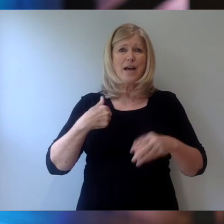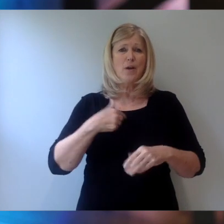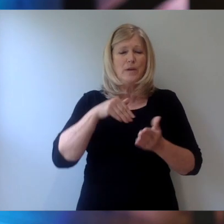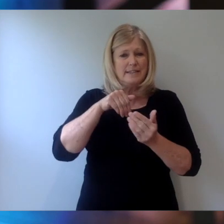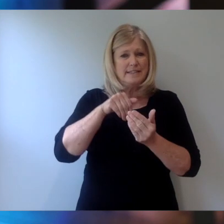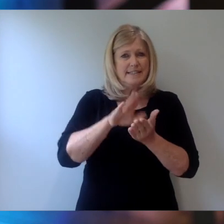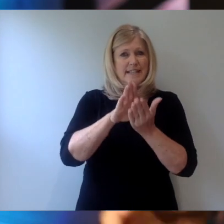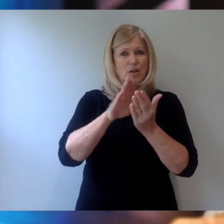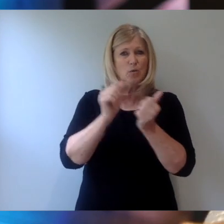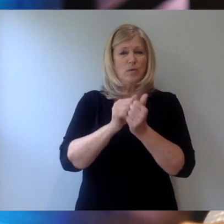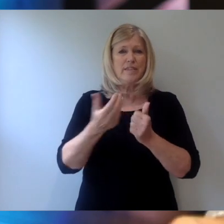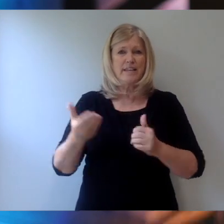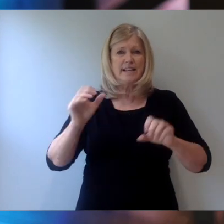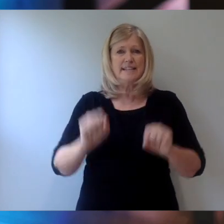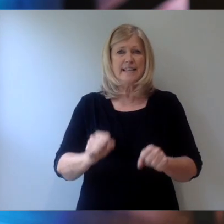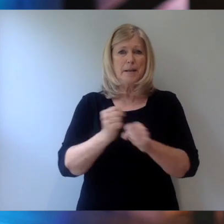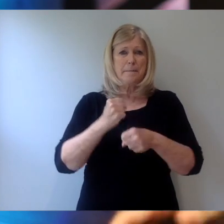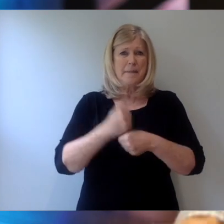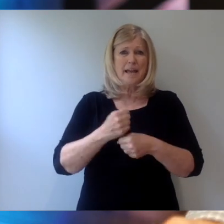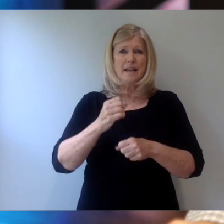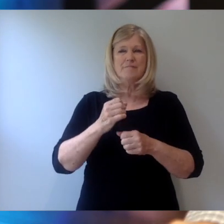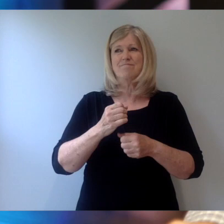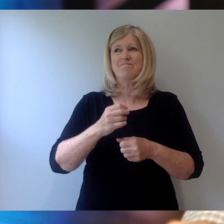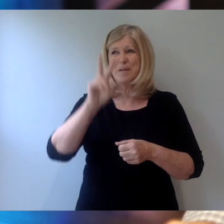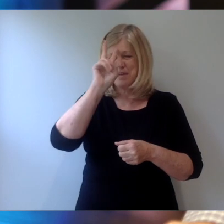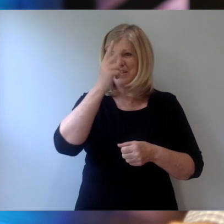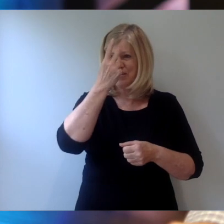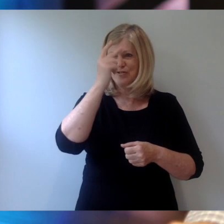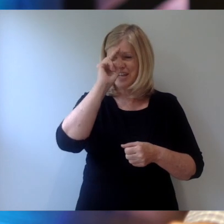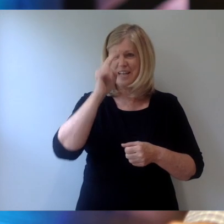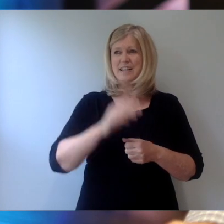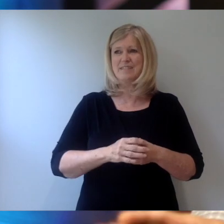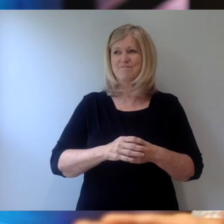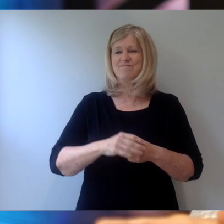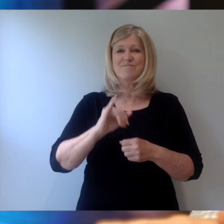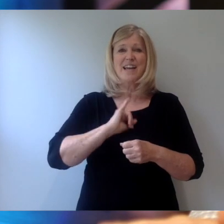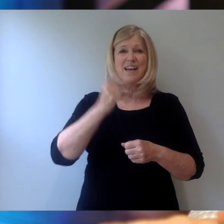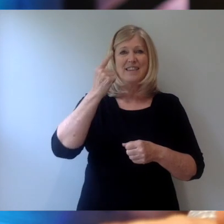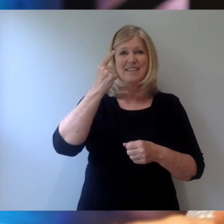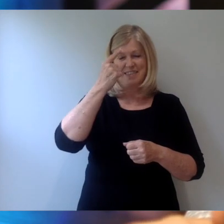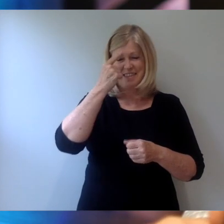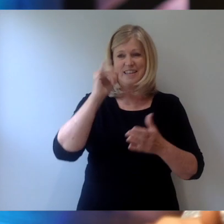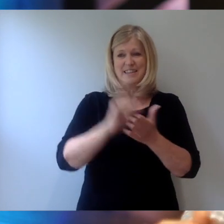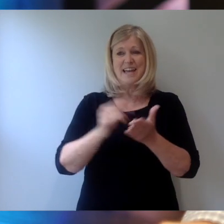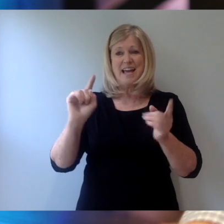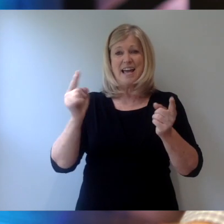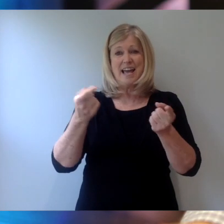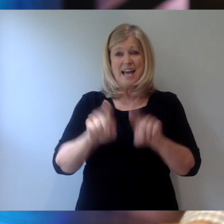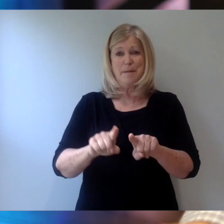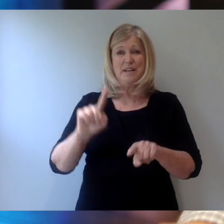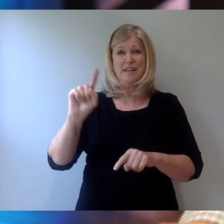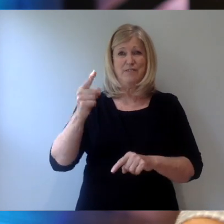can create misunderstanding. I think that's certainly in view from a first century context and I know it's true in a 21st